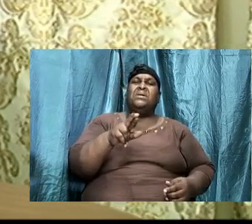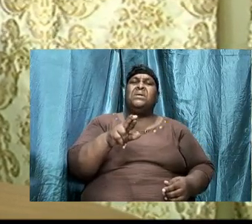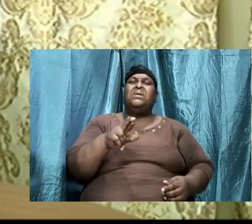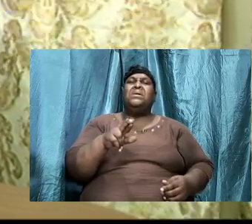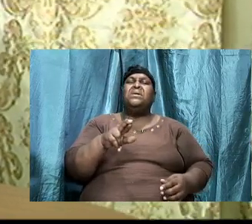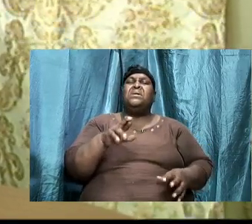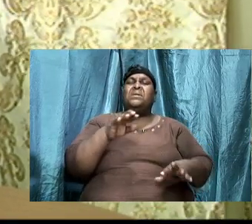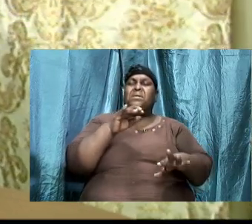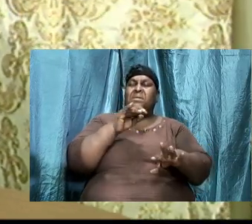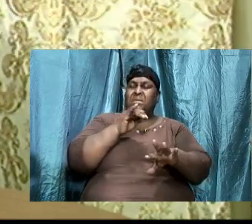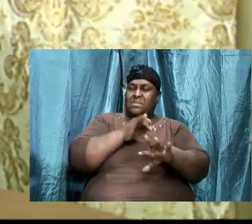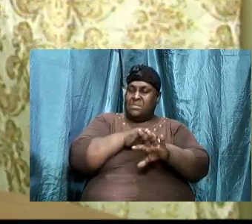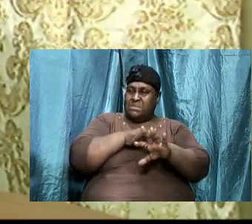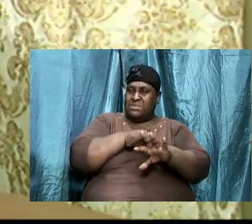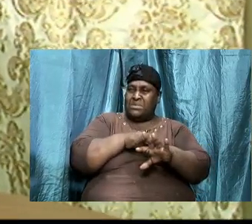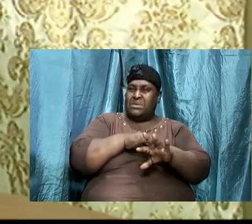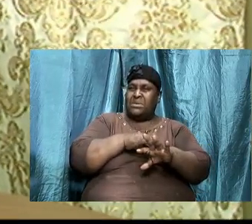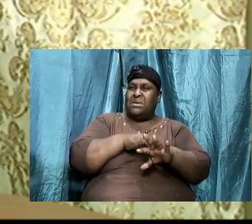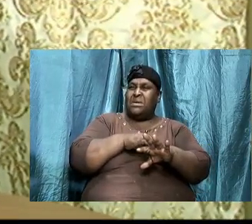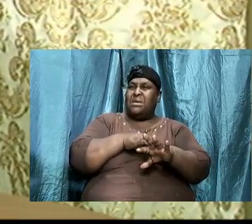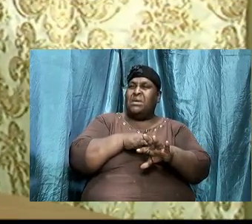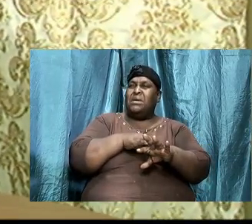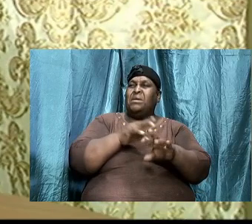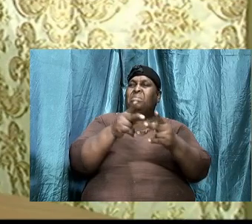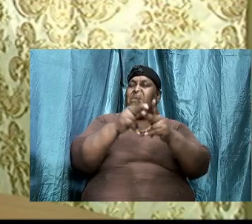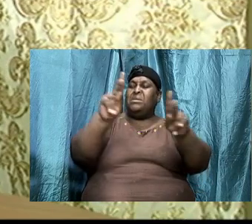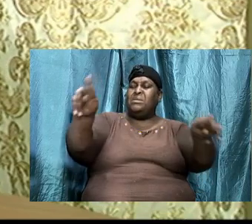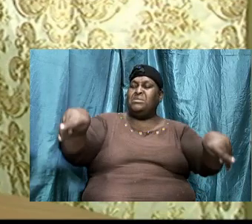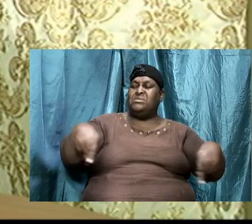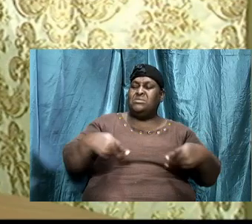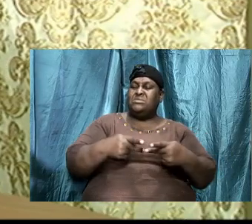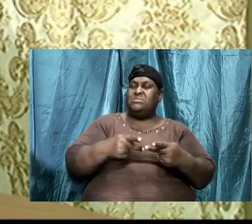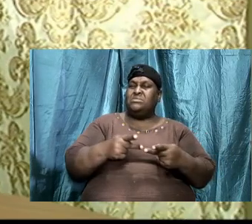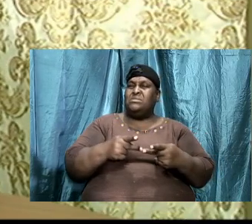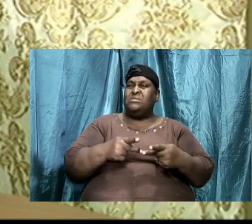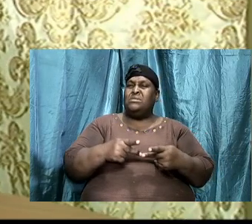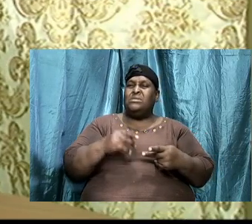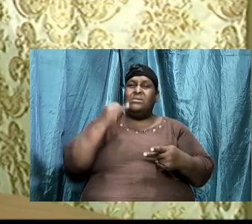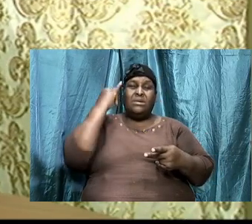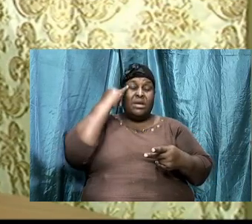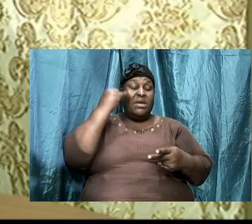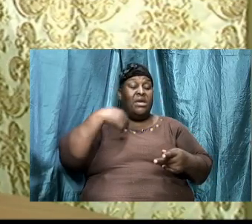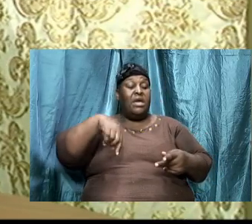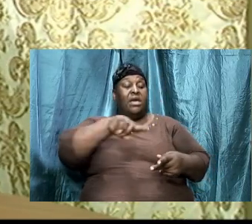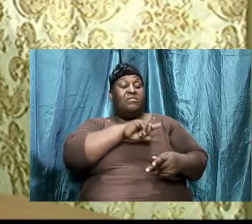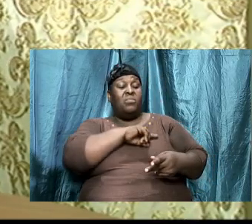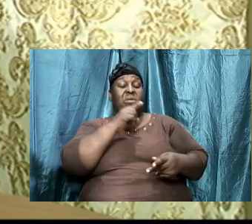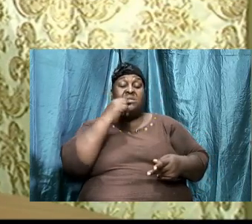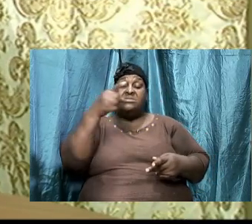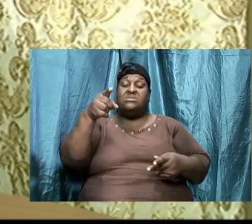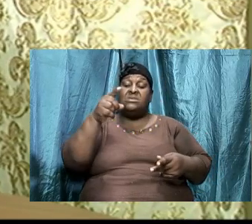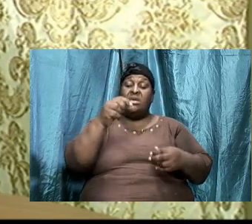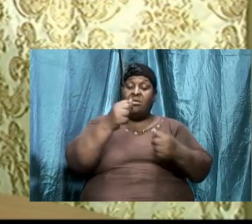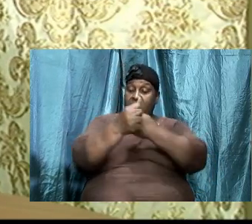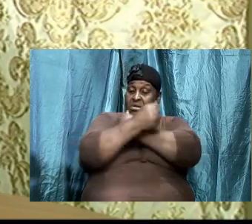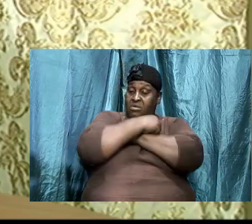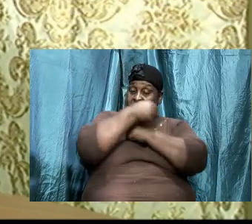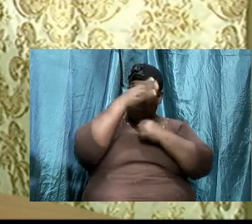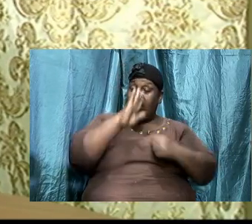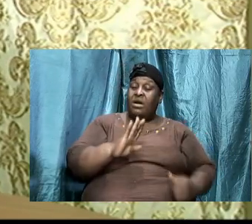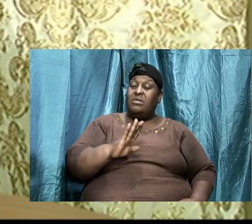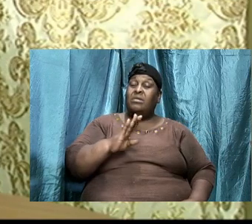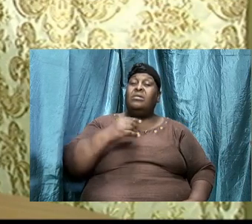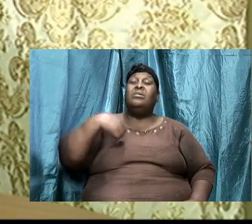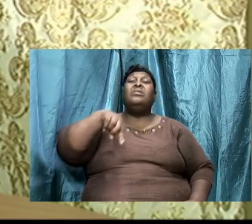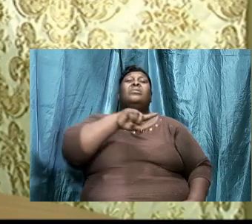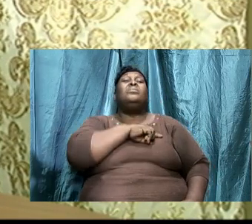where if we say that we love God, we are going